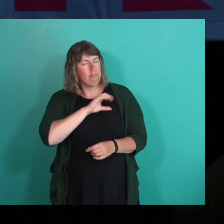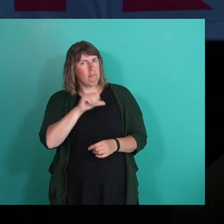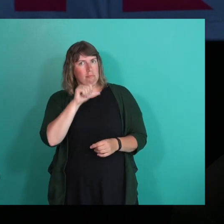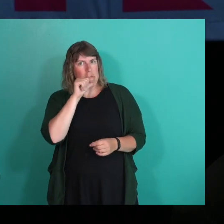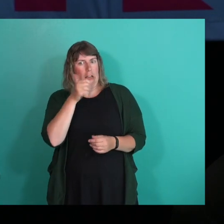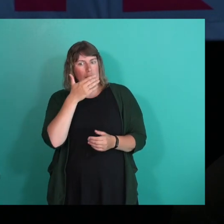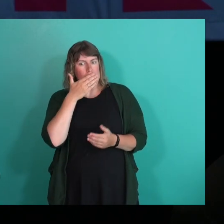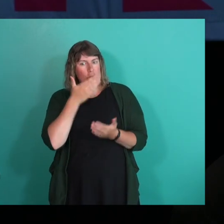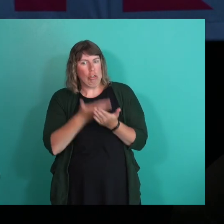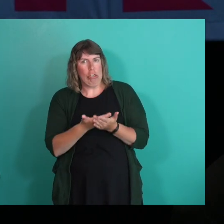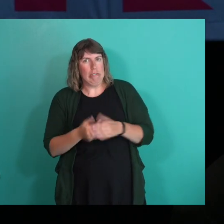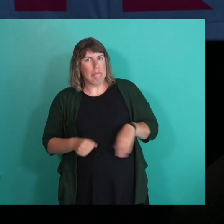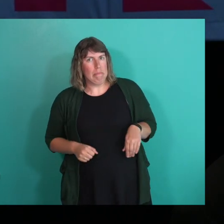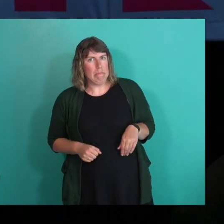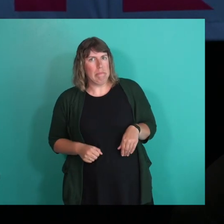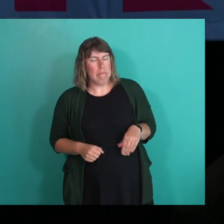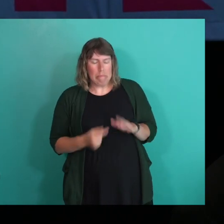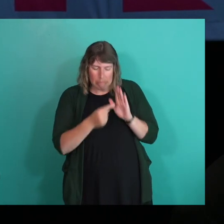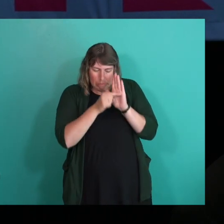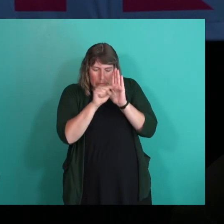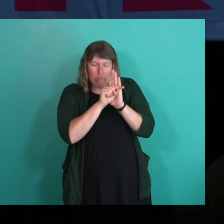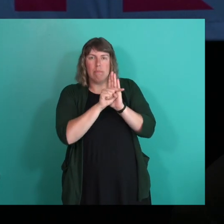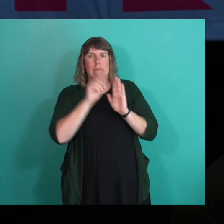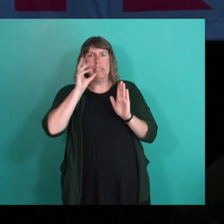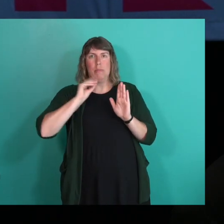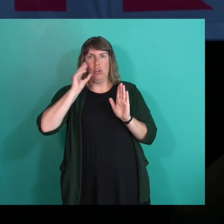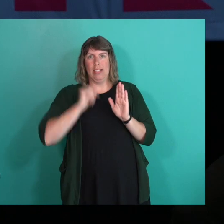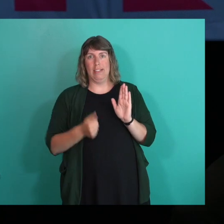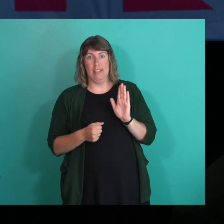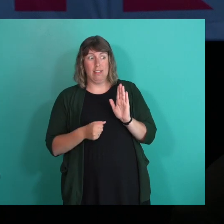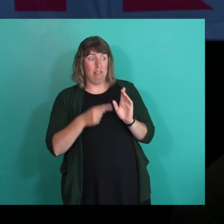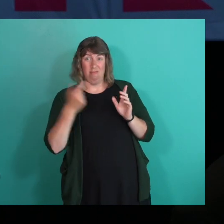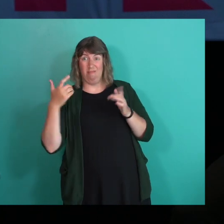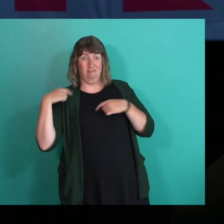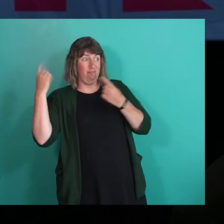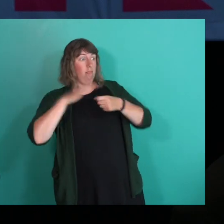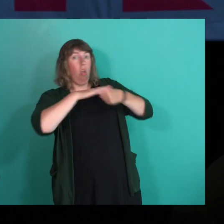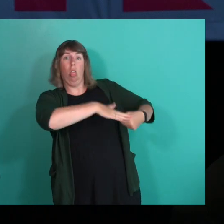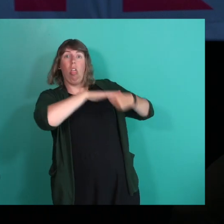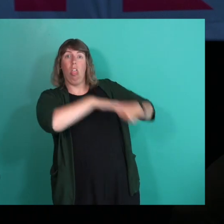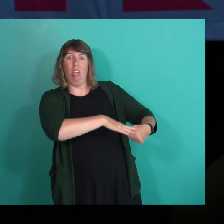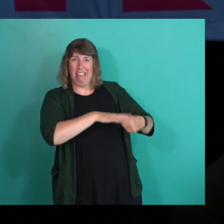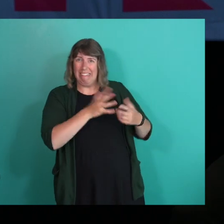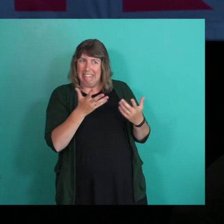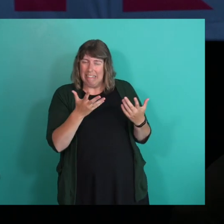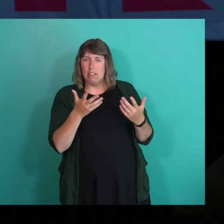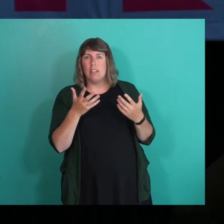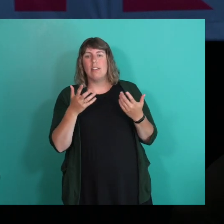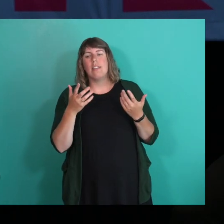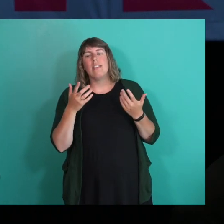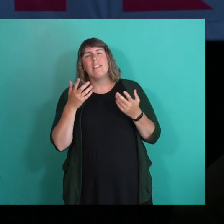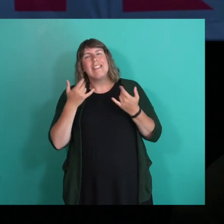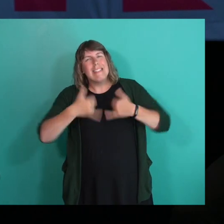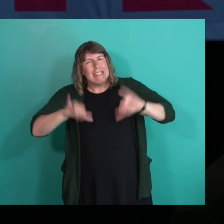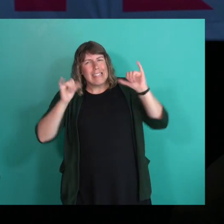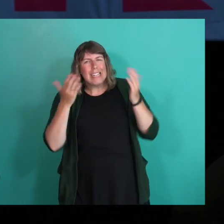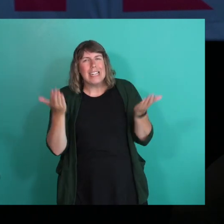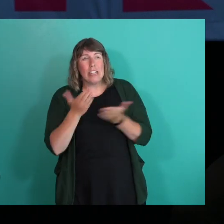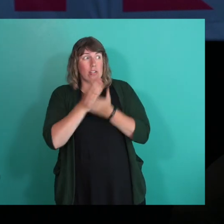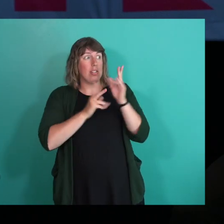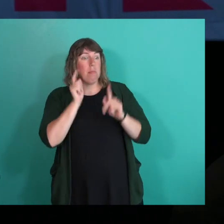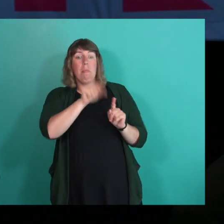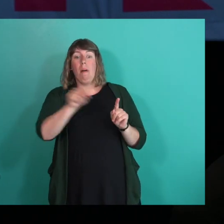near positive, that they are the agents of persecution. And that people here still continue to have that